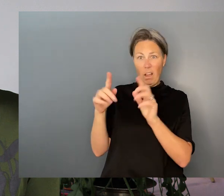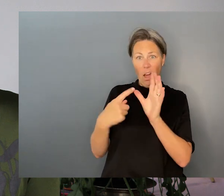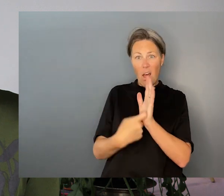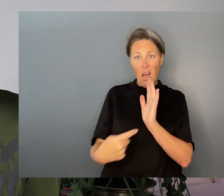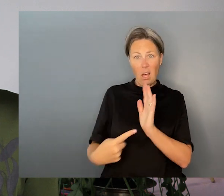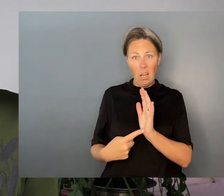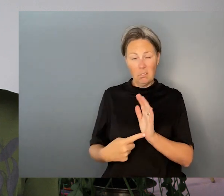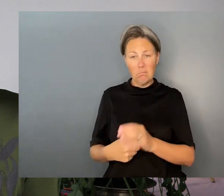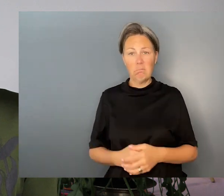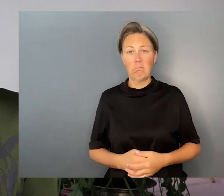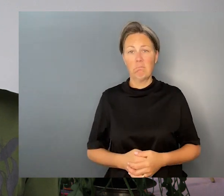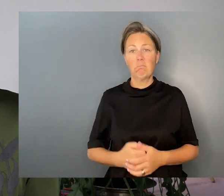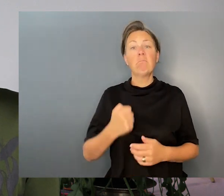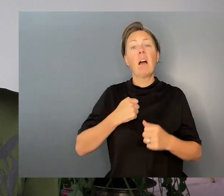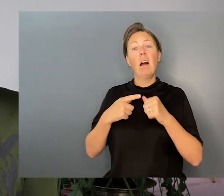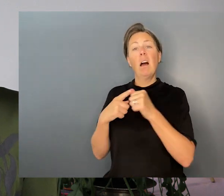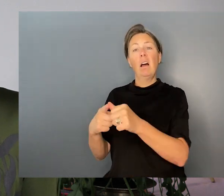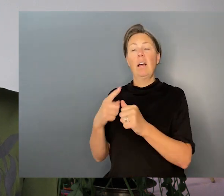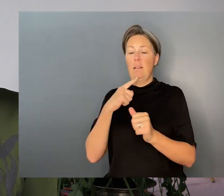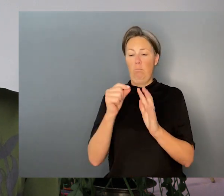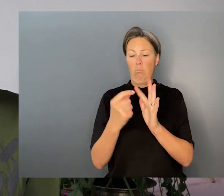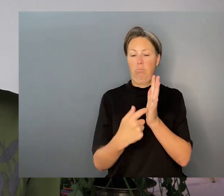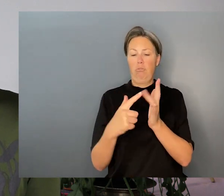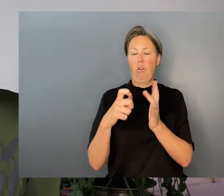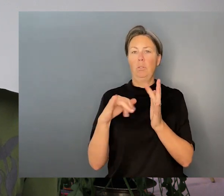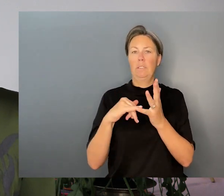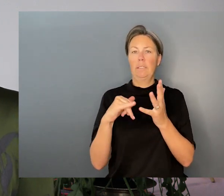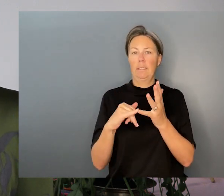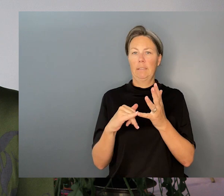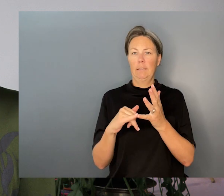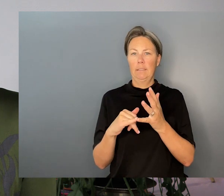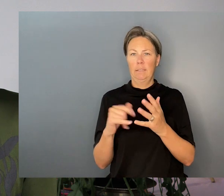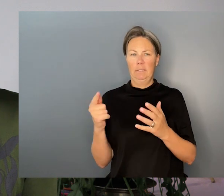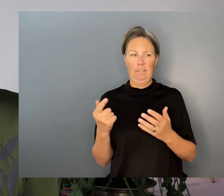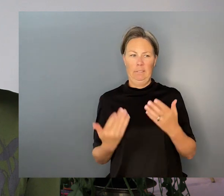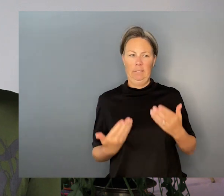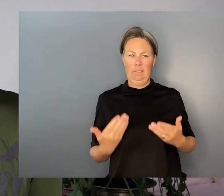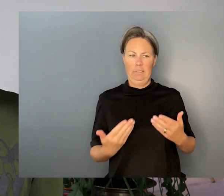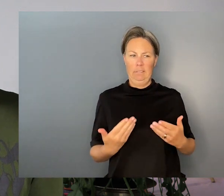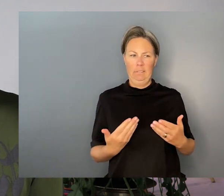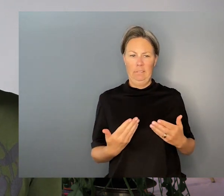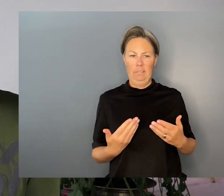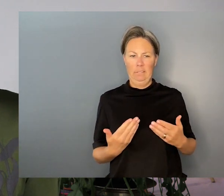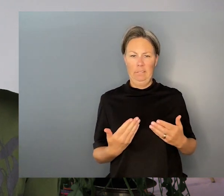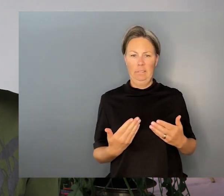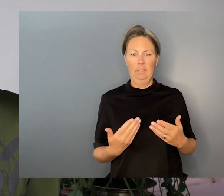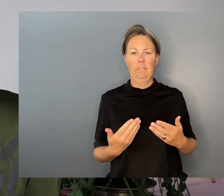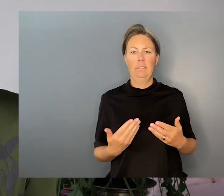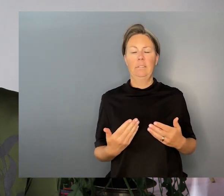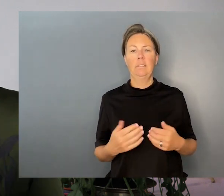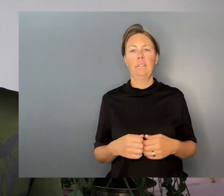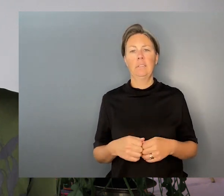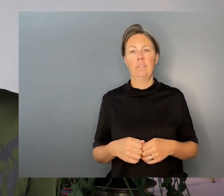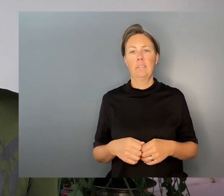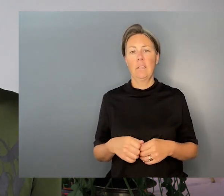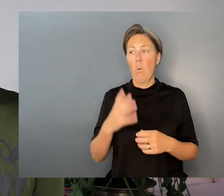disappearing. I said process. You were still unsure. As you spoke you moved your finger back and forth across my